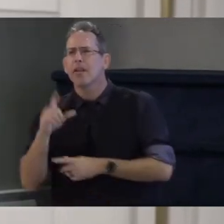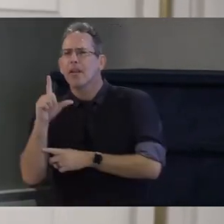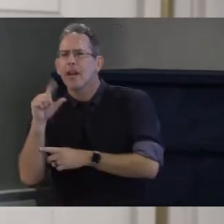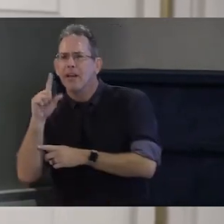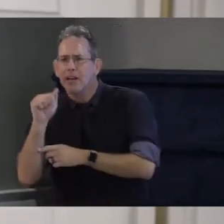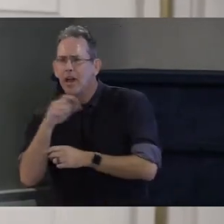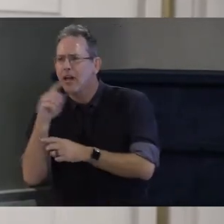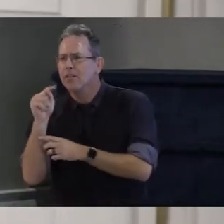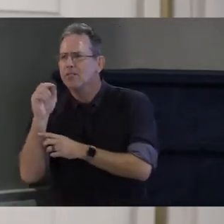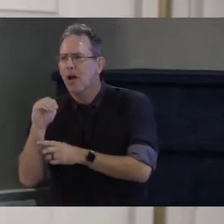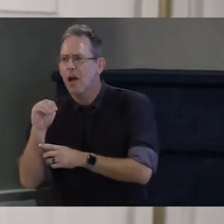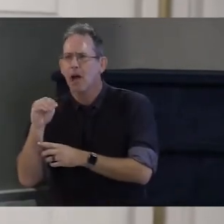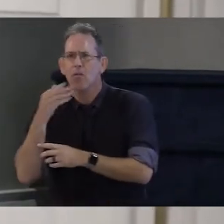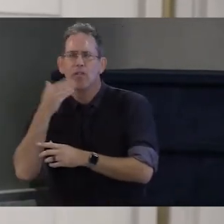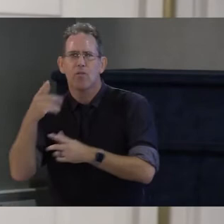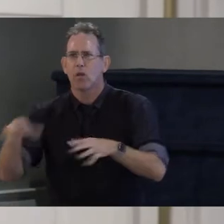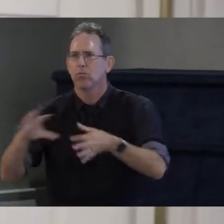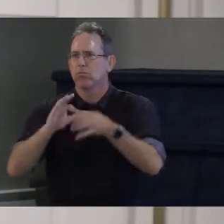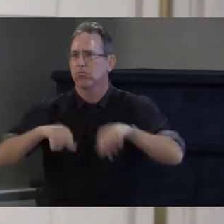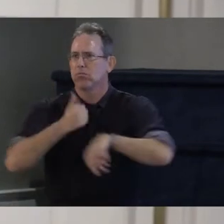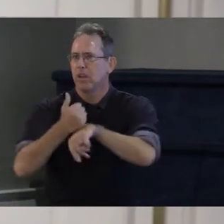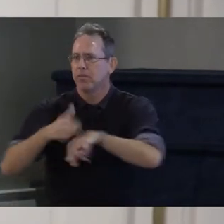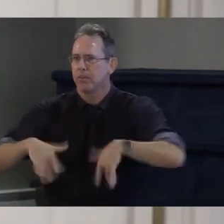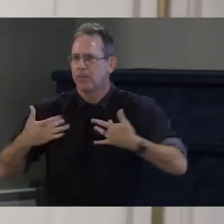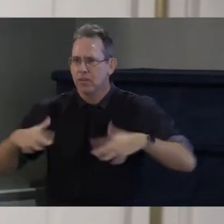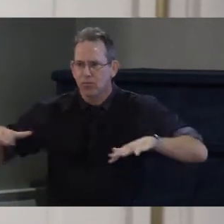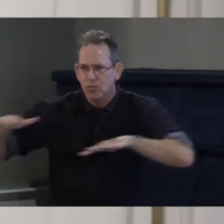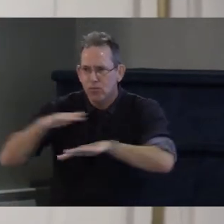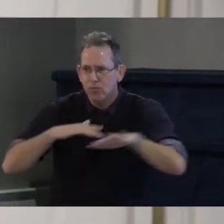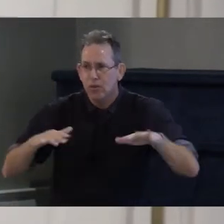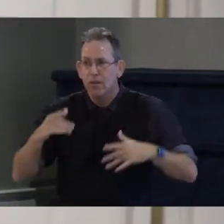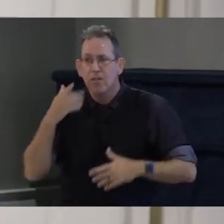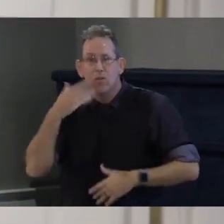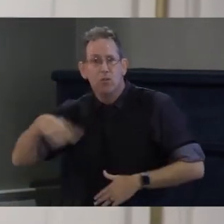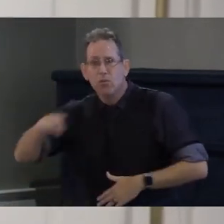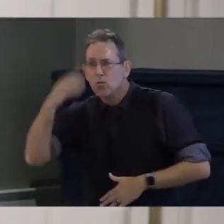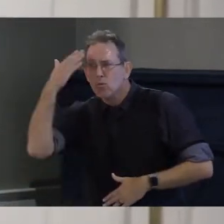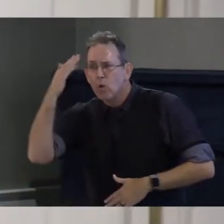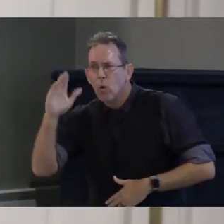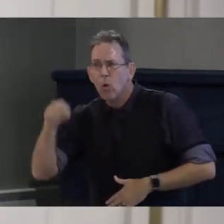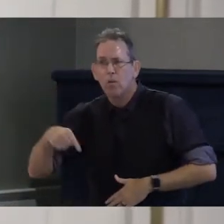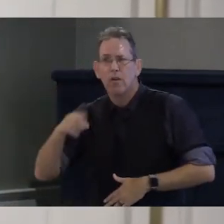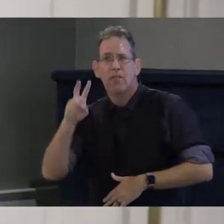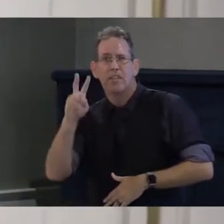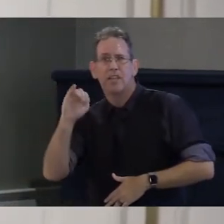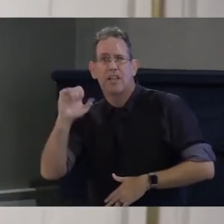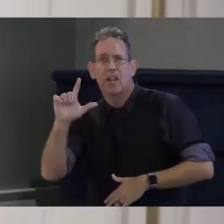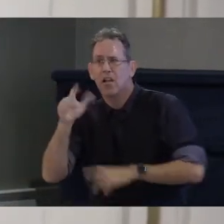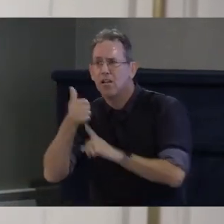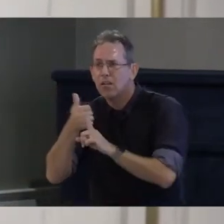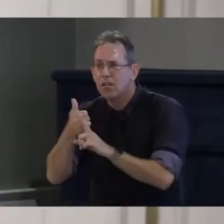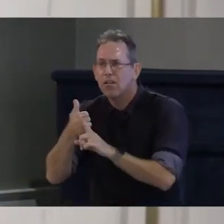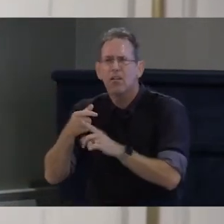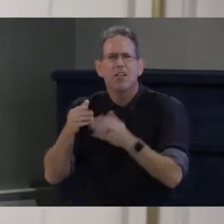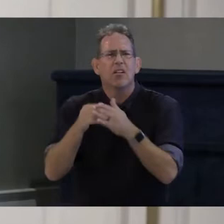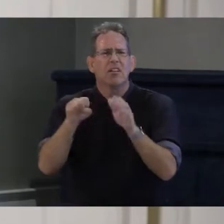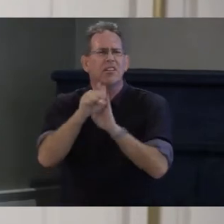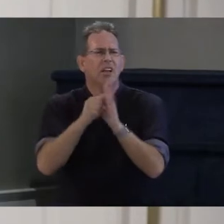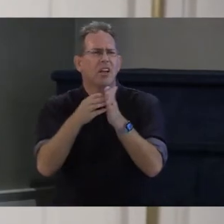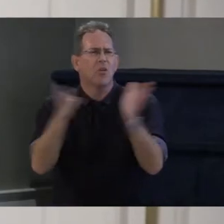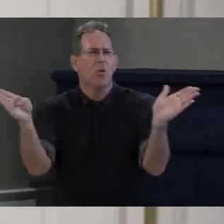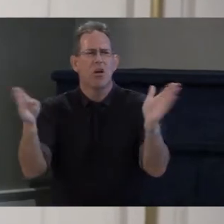for those of you not familiar with VCIL we're a statewide organization of people with disabilities working together for dignity